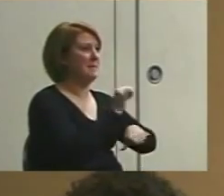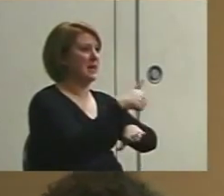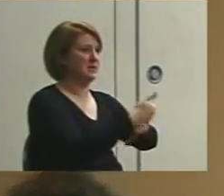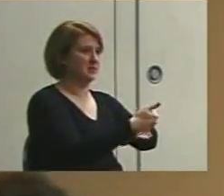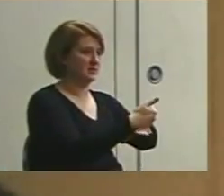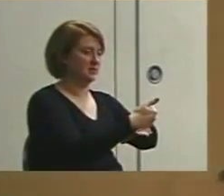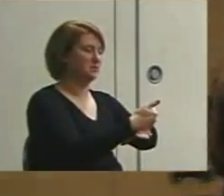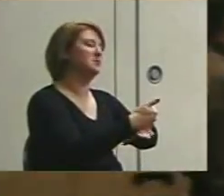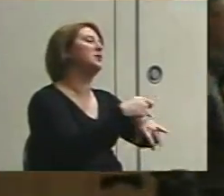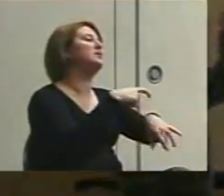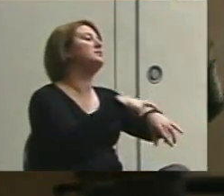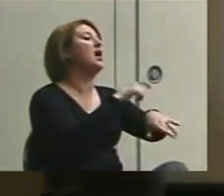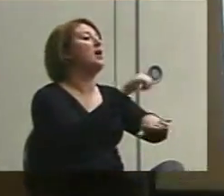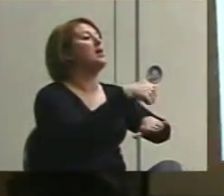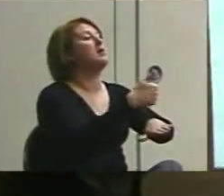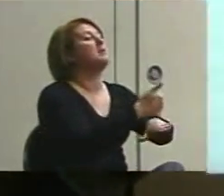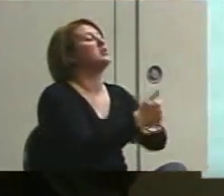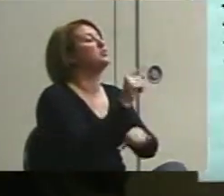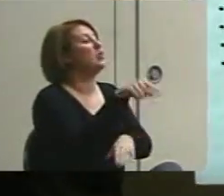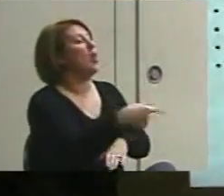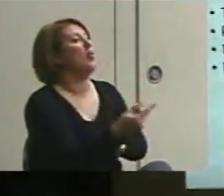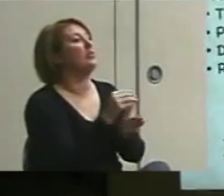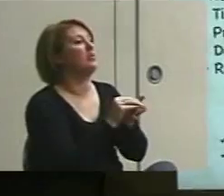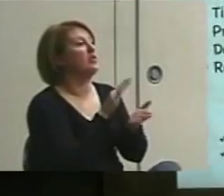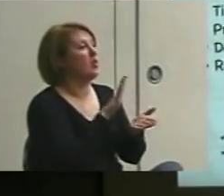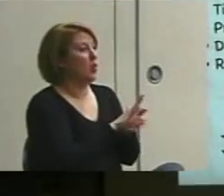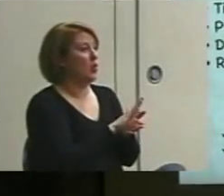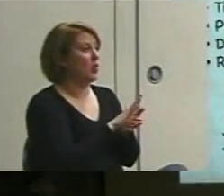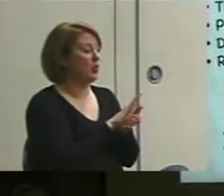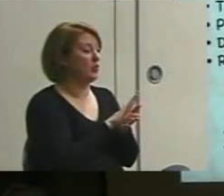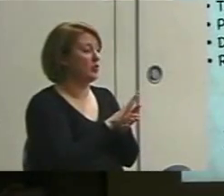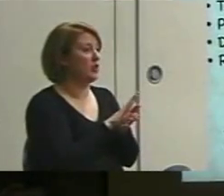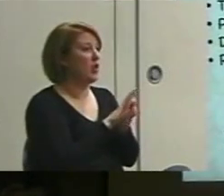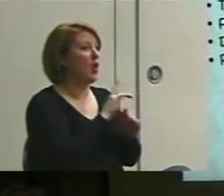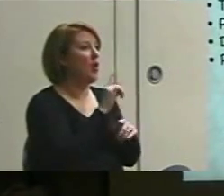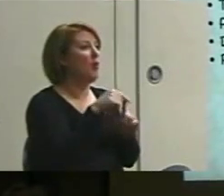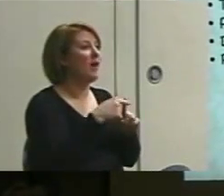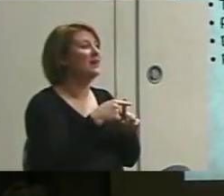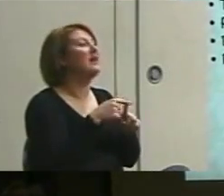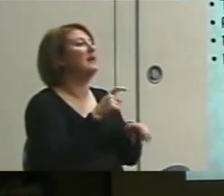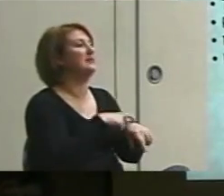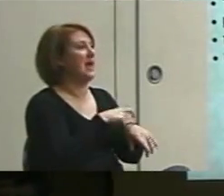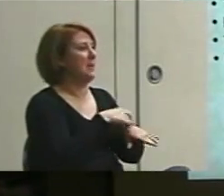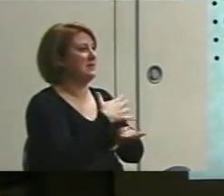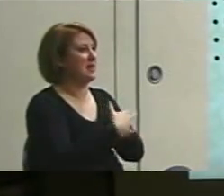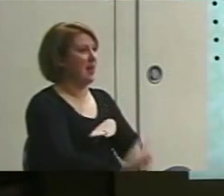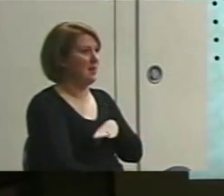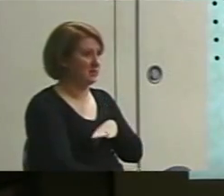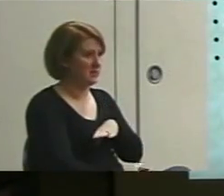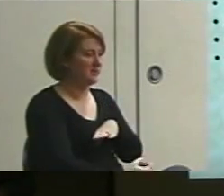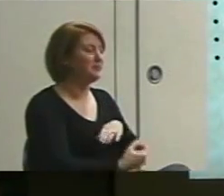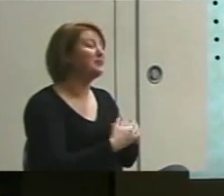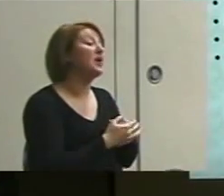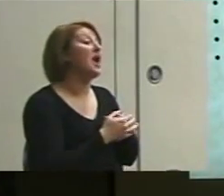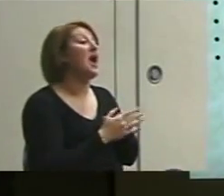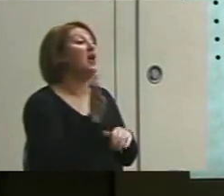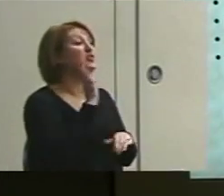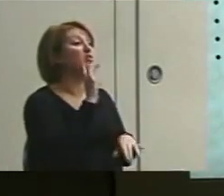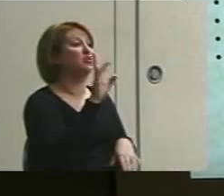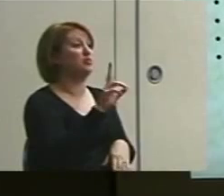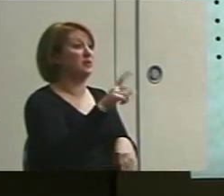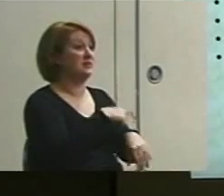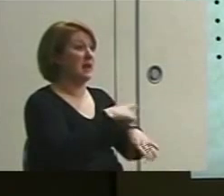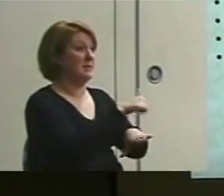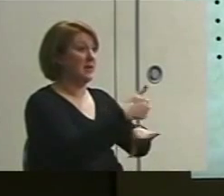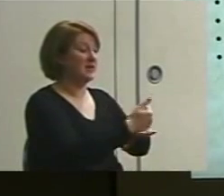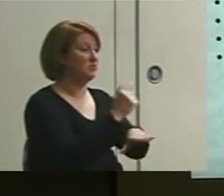Time-based, we only record when a time has elapsed. When I used to use time-based